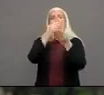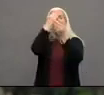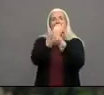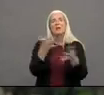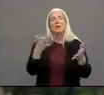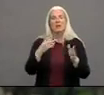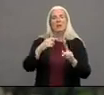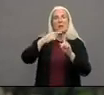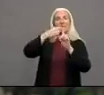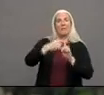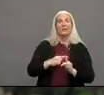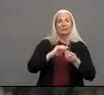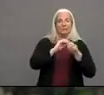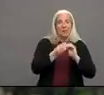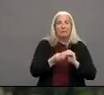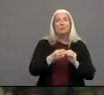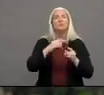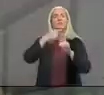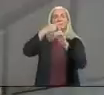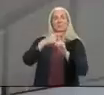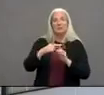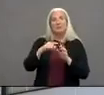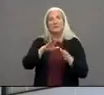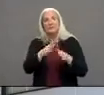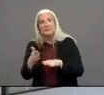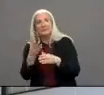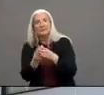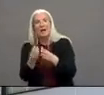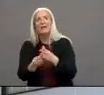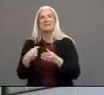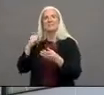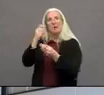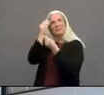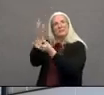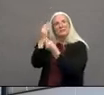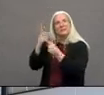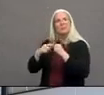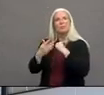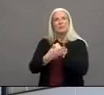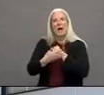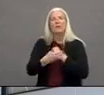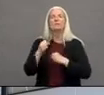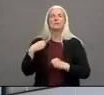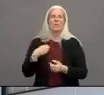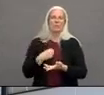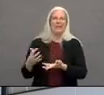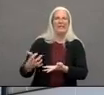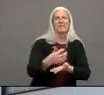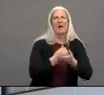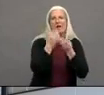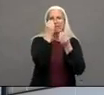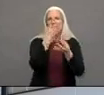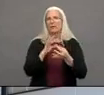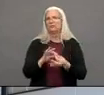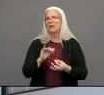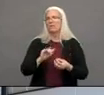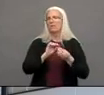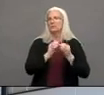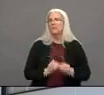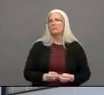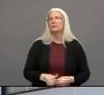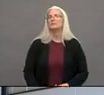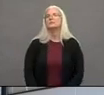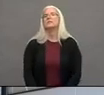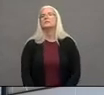we gather information on that so we also have a team of nurses that do special investigations for people in congregate settings